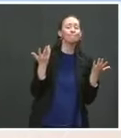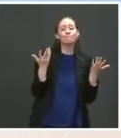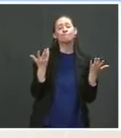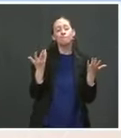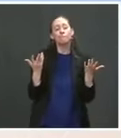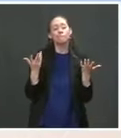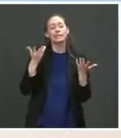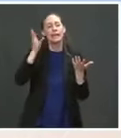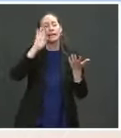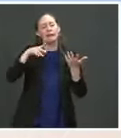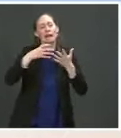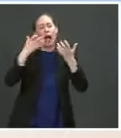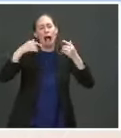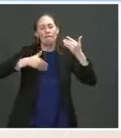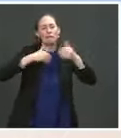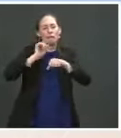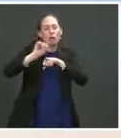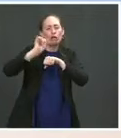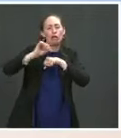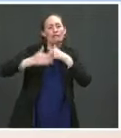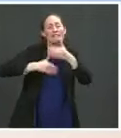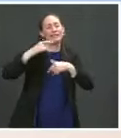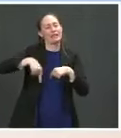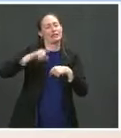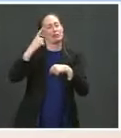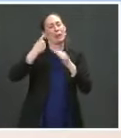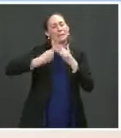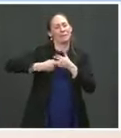that's the nature of diplomacy. But I think that